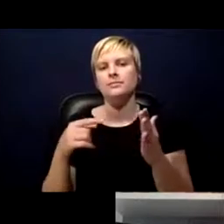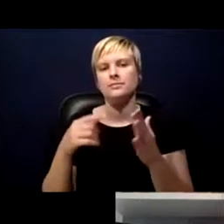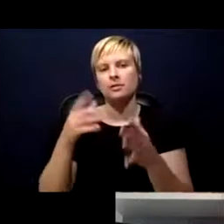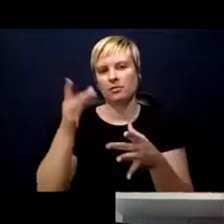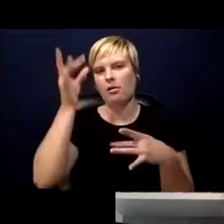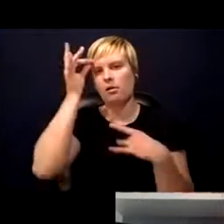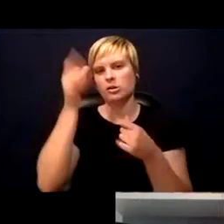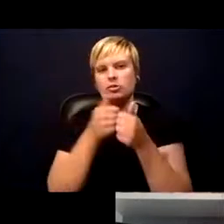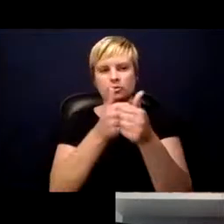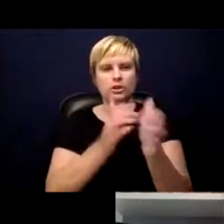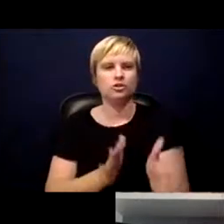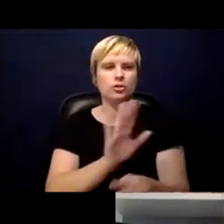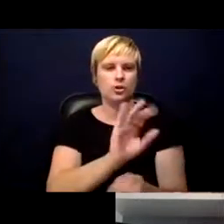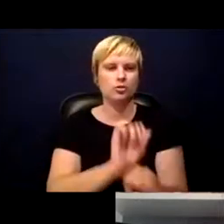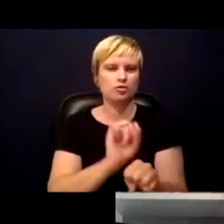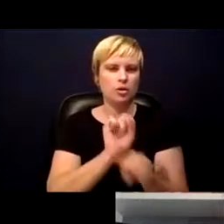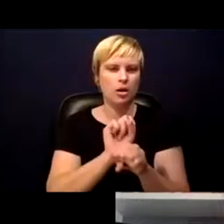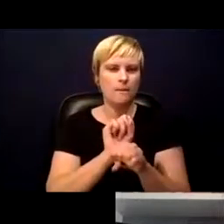work.